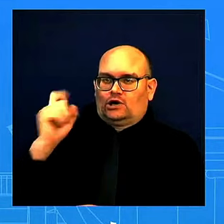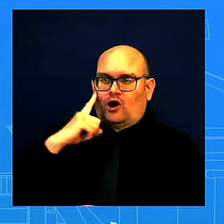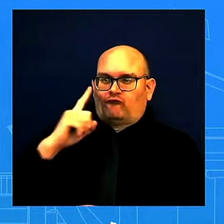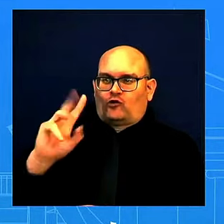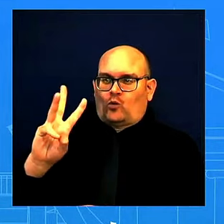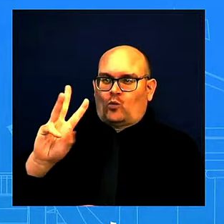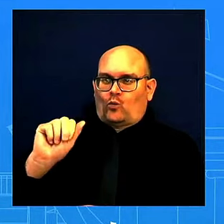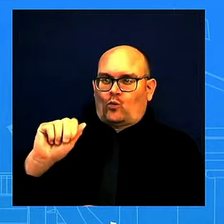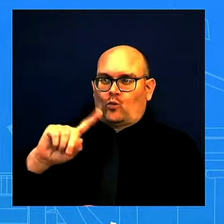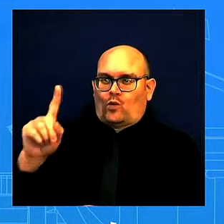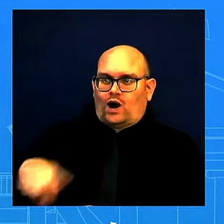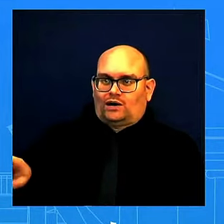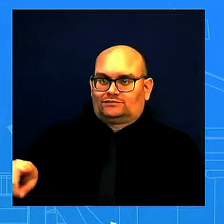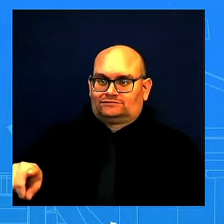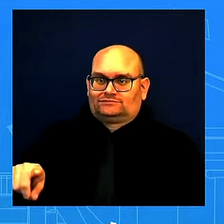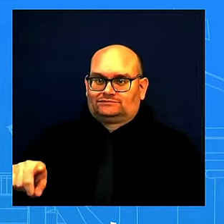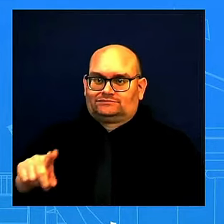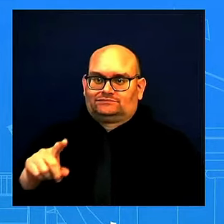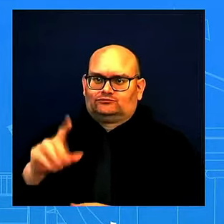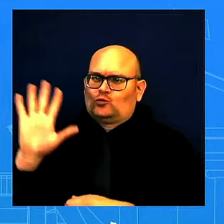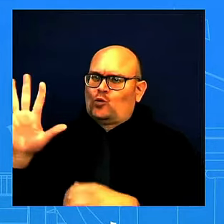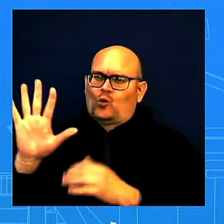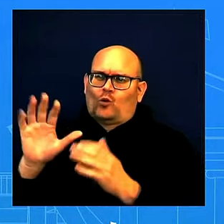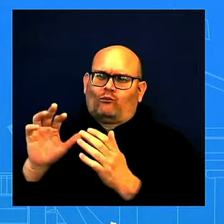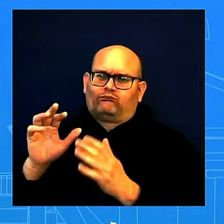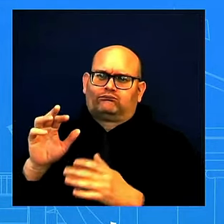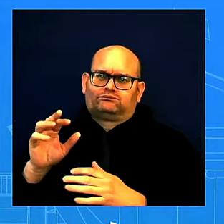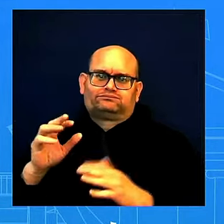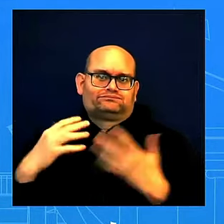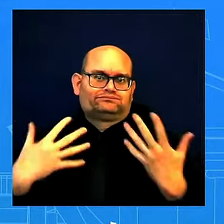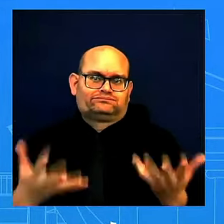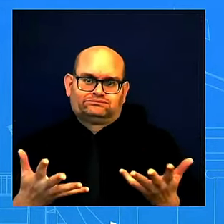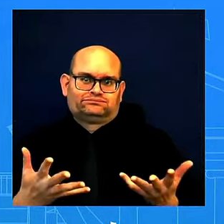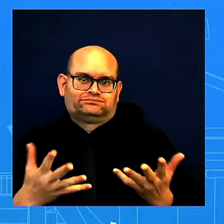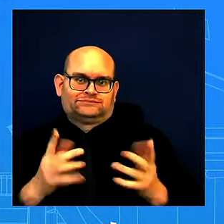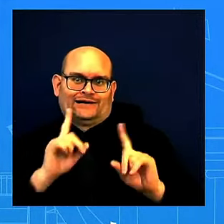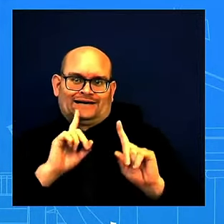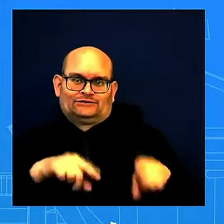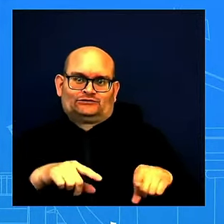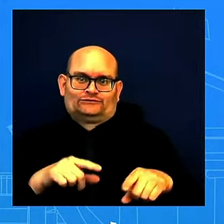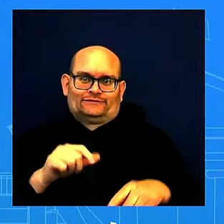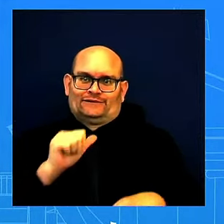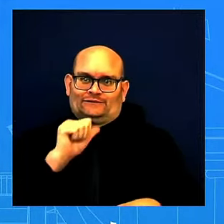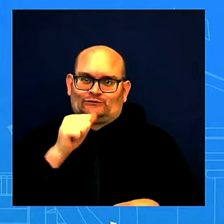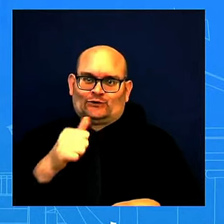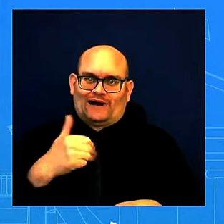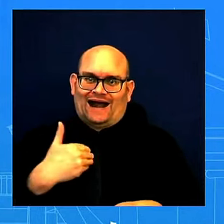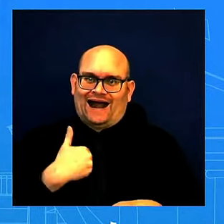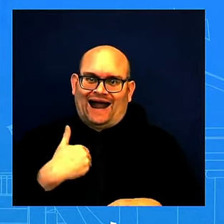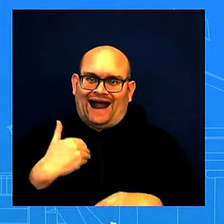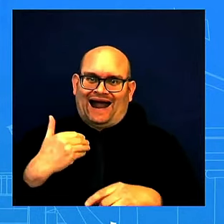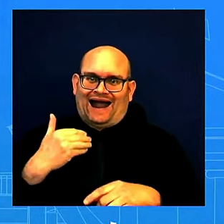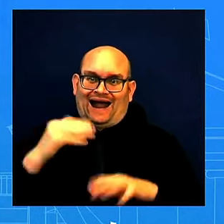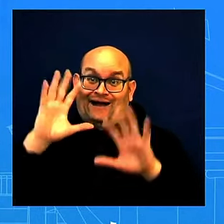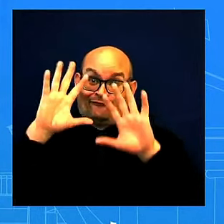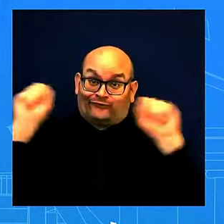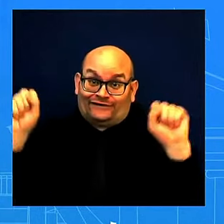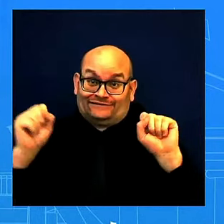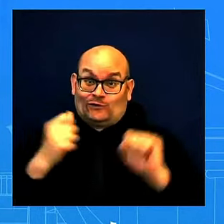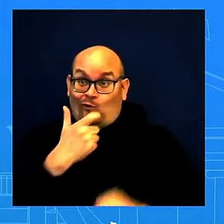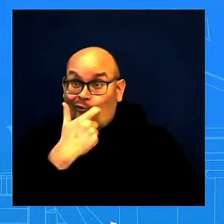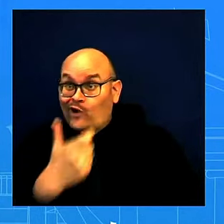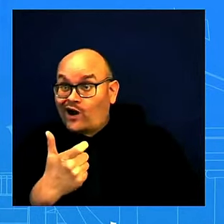Yeah. Well, look, I don't have anything to share on if the President watched or not. Look, I shared yesterday that the President